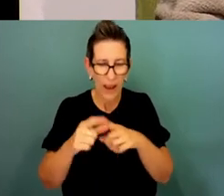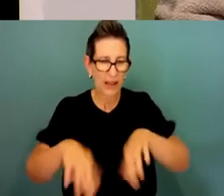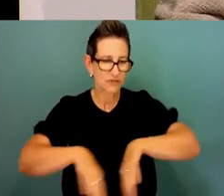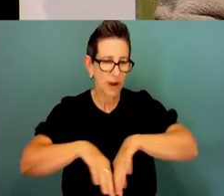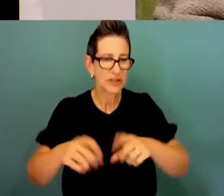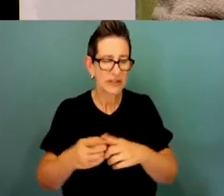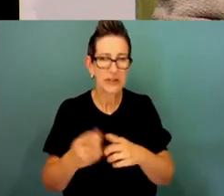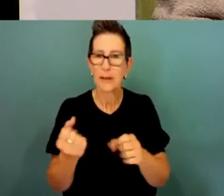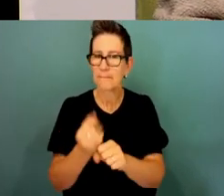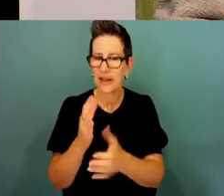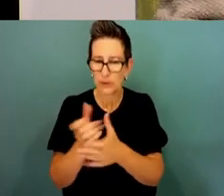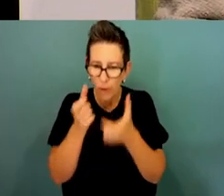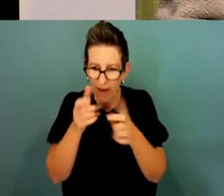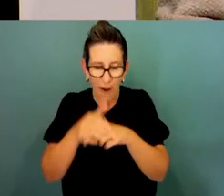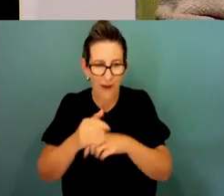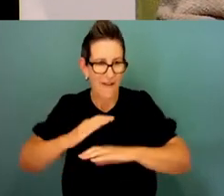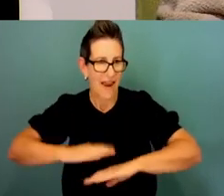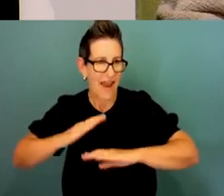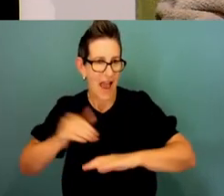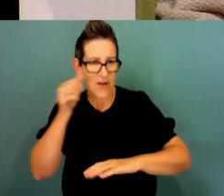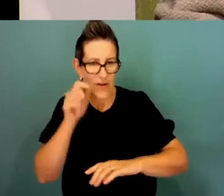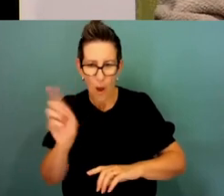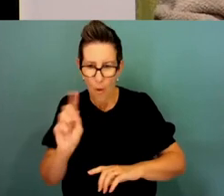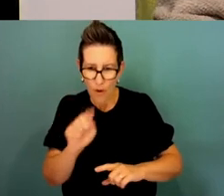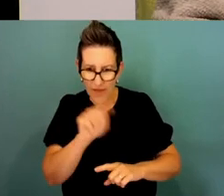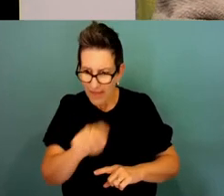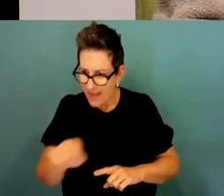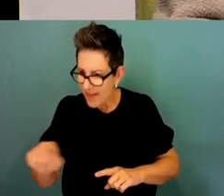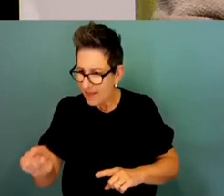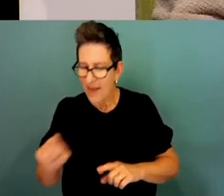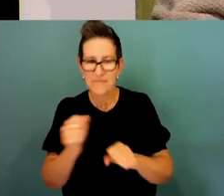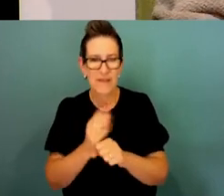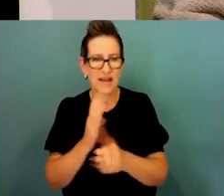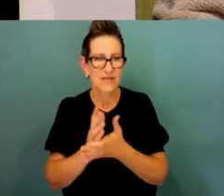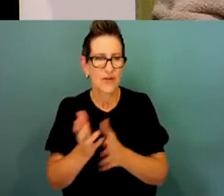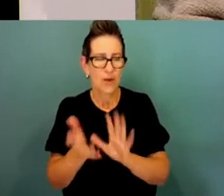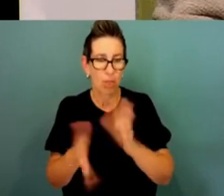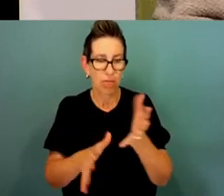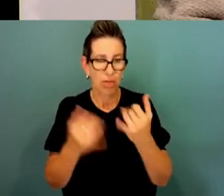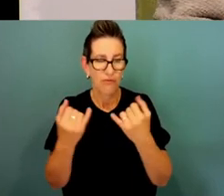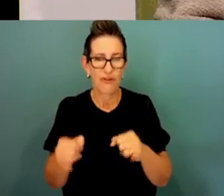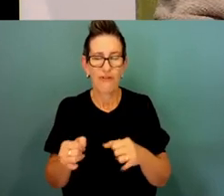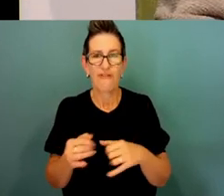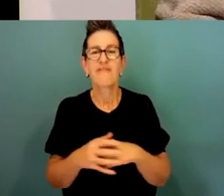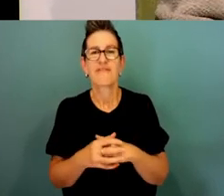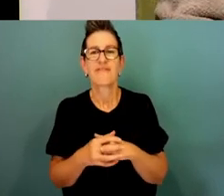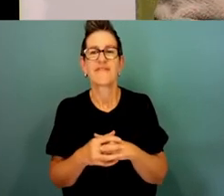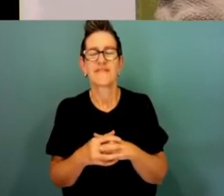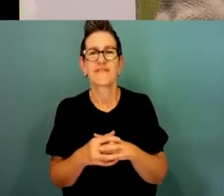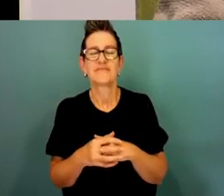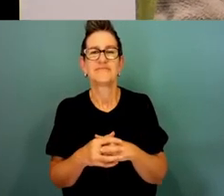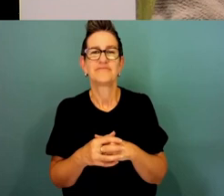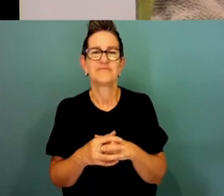replanting so that that process in itself can impact on our culture if people don't know what to look for.